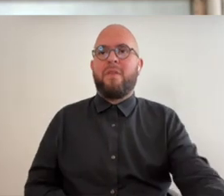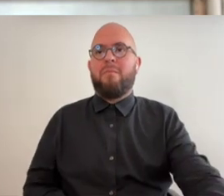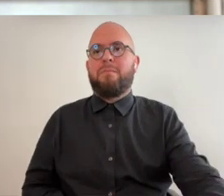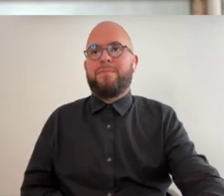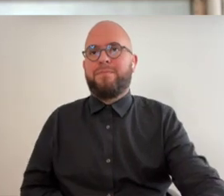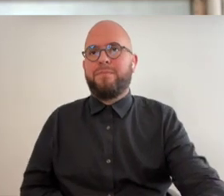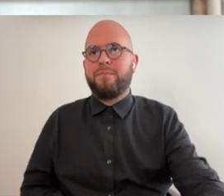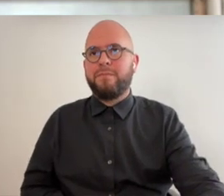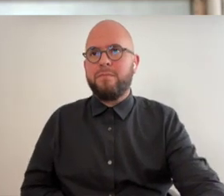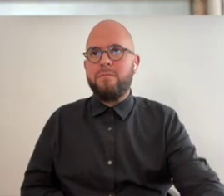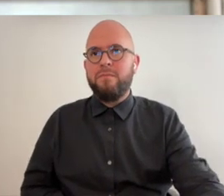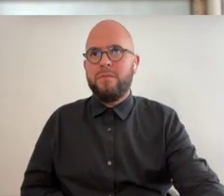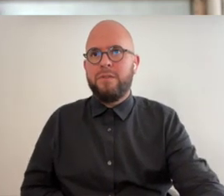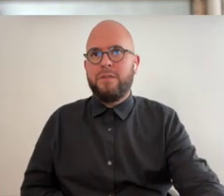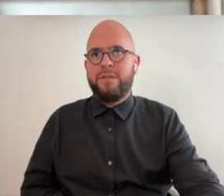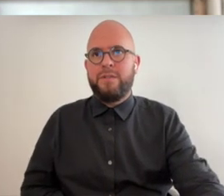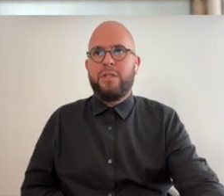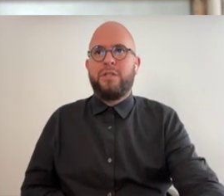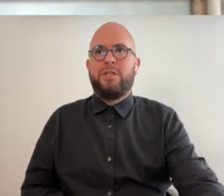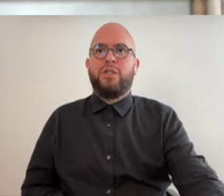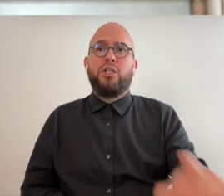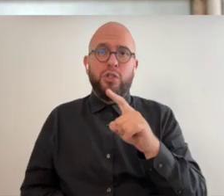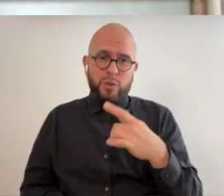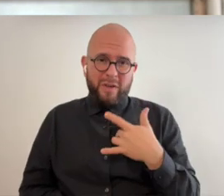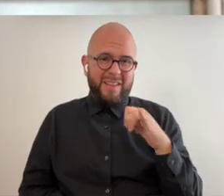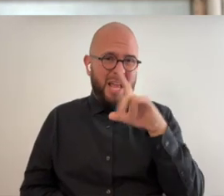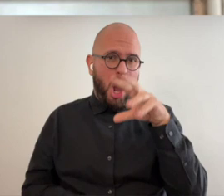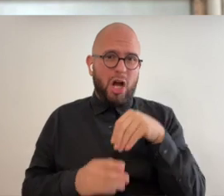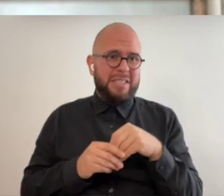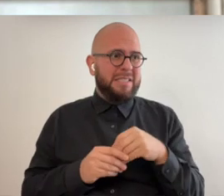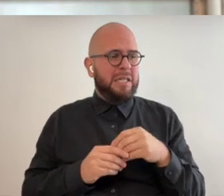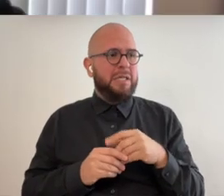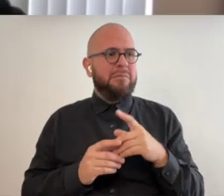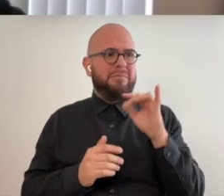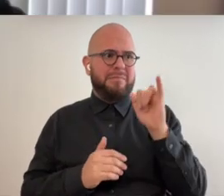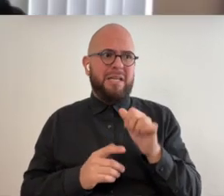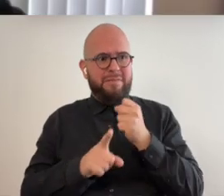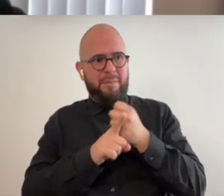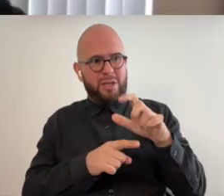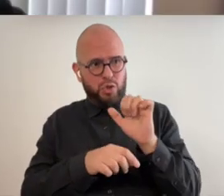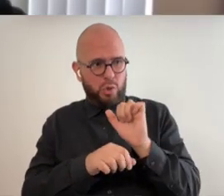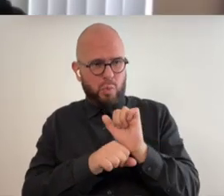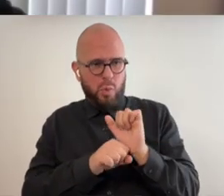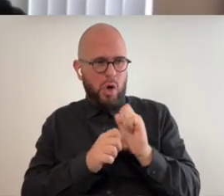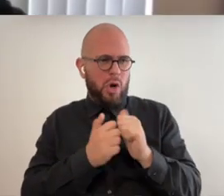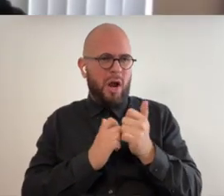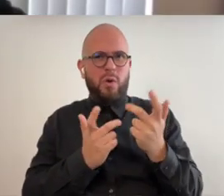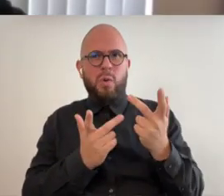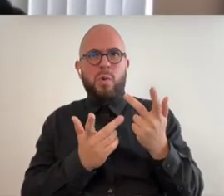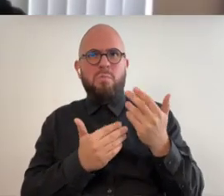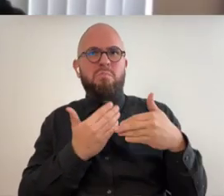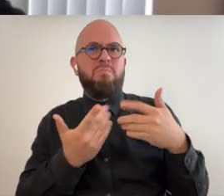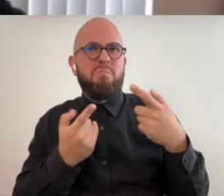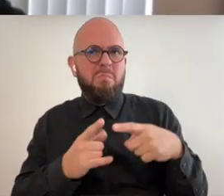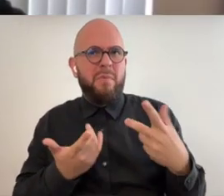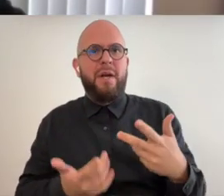autism has had an effect on your work is that something you found out earlier on or later in life i was diagnosed as being on